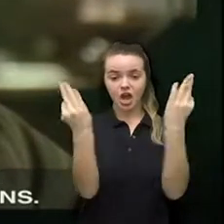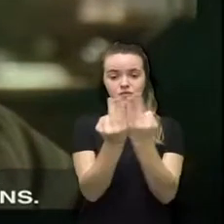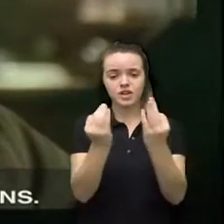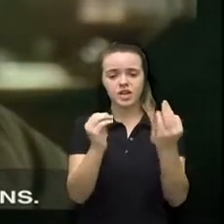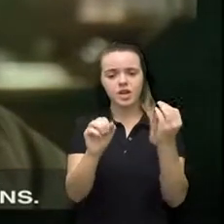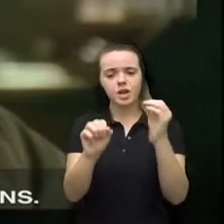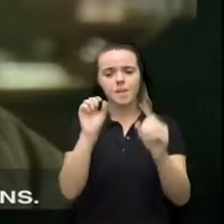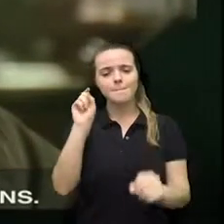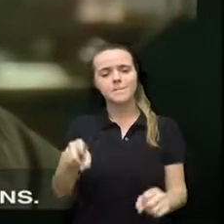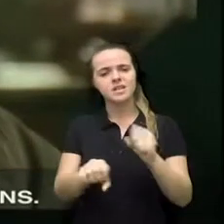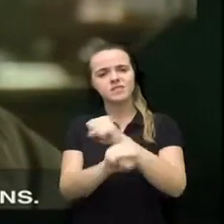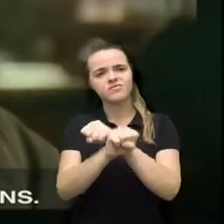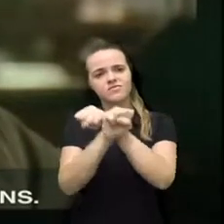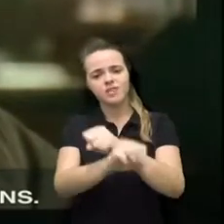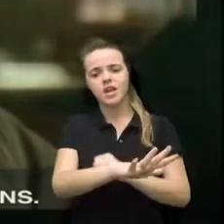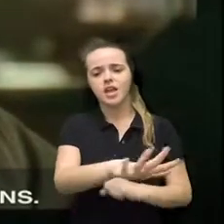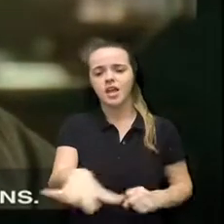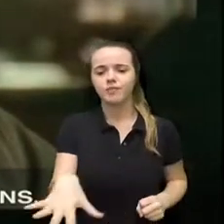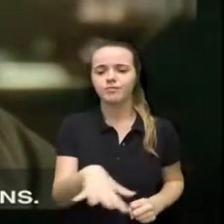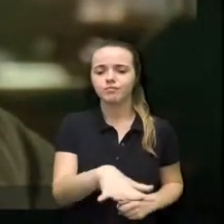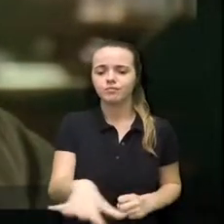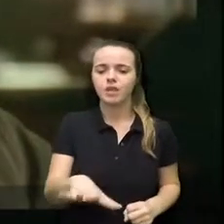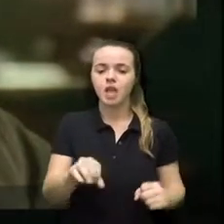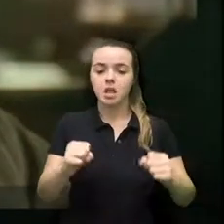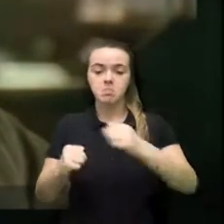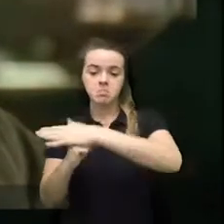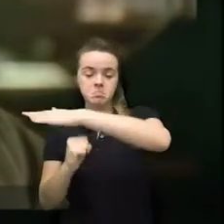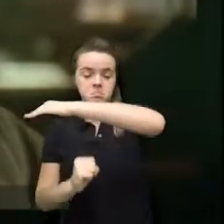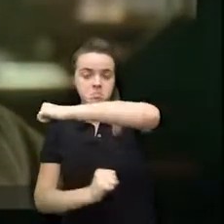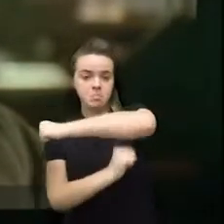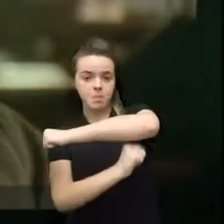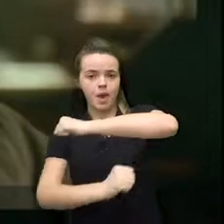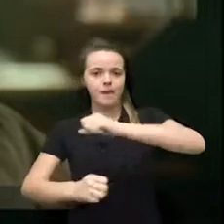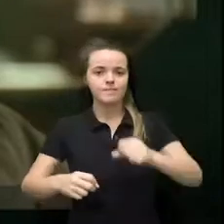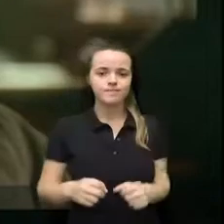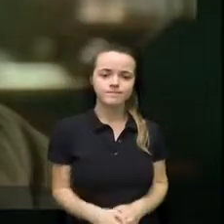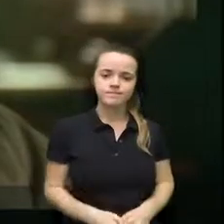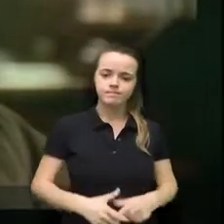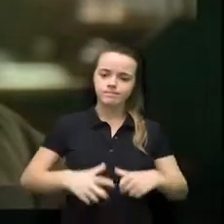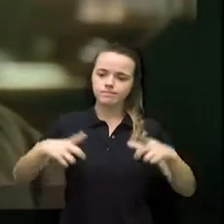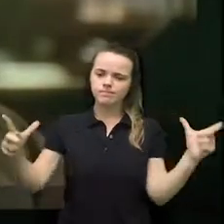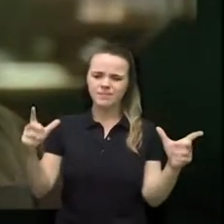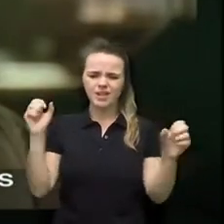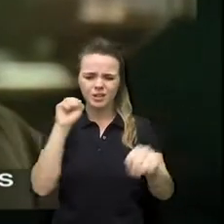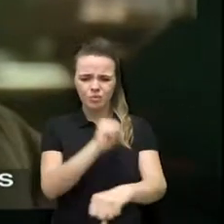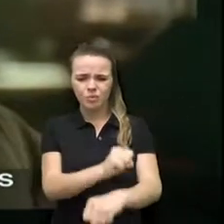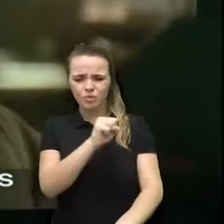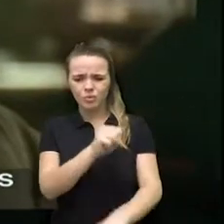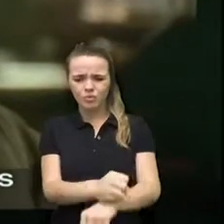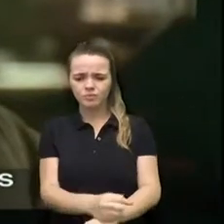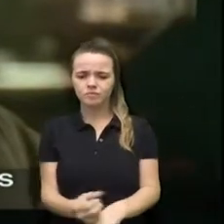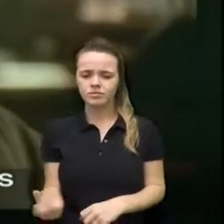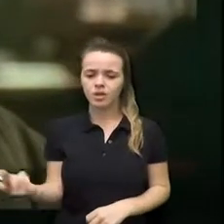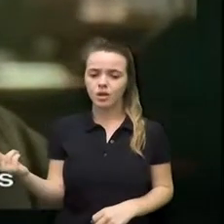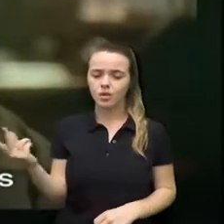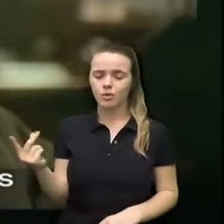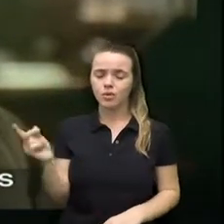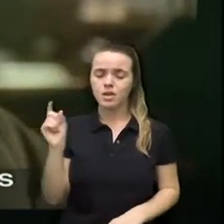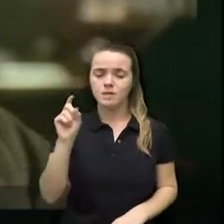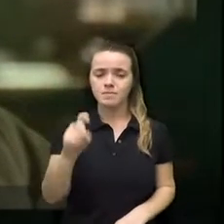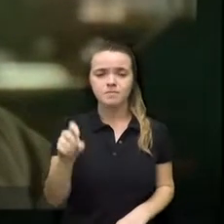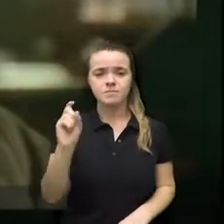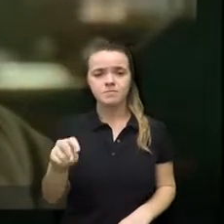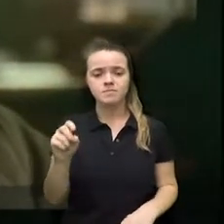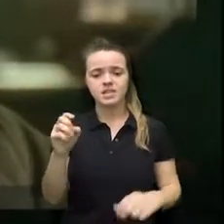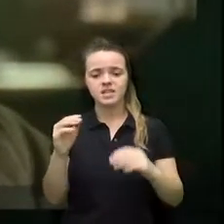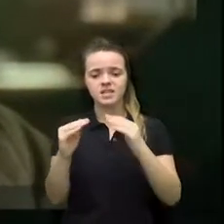we must secure our union on solid foundations it's a job for hercules for we must level mountains of prejudice